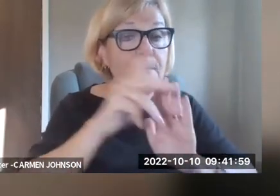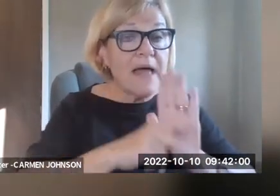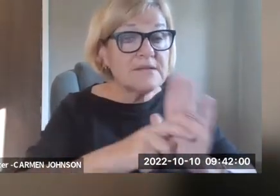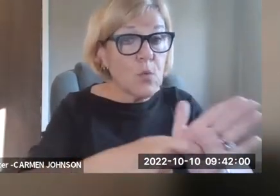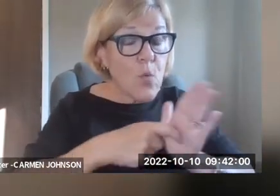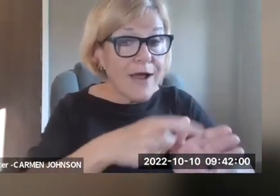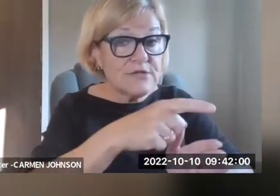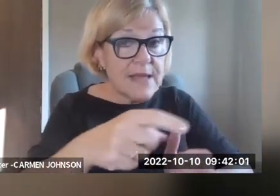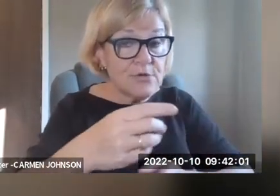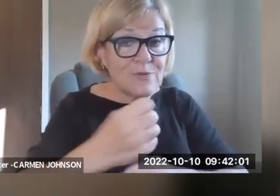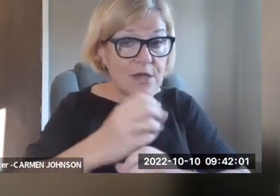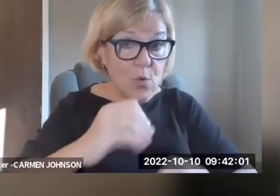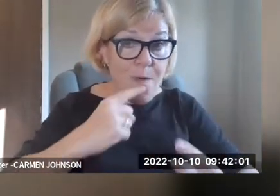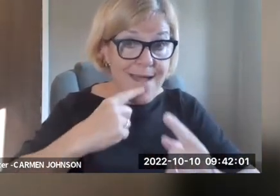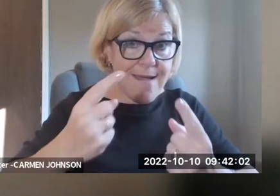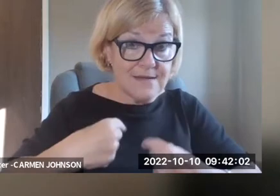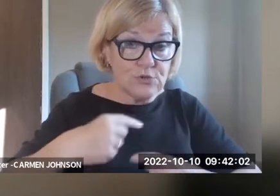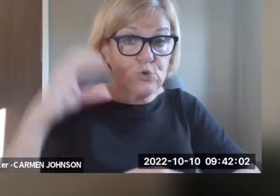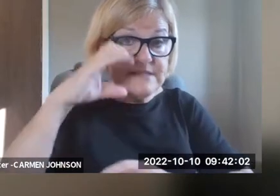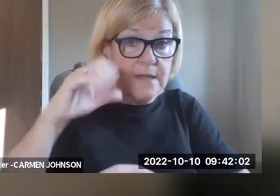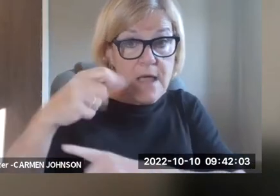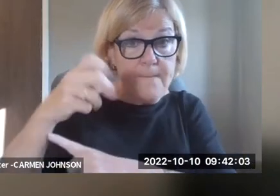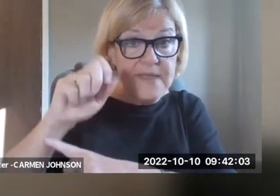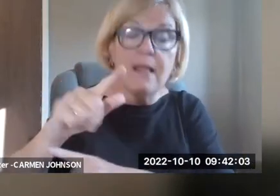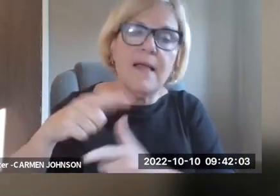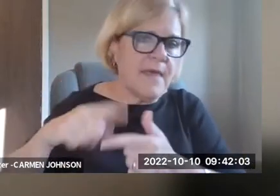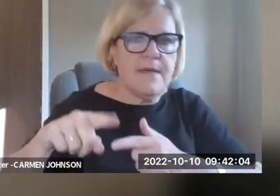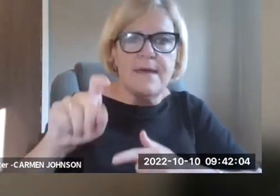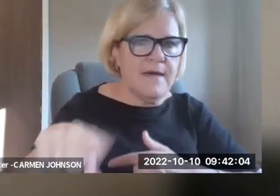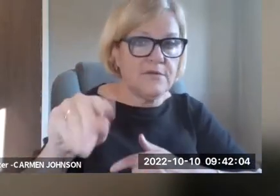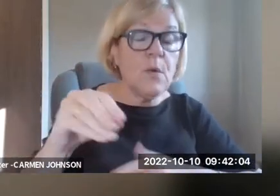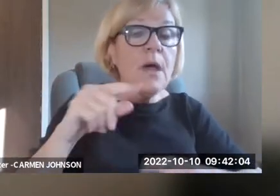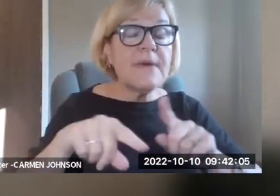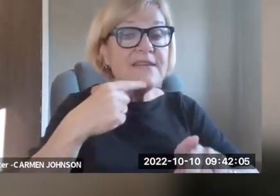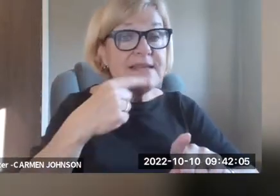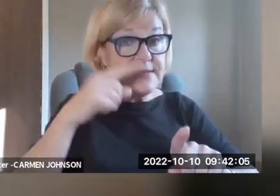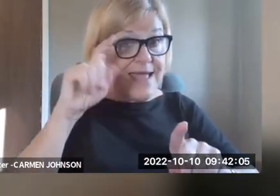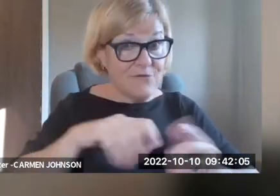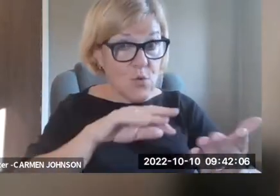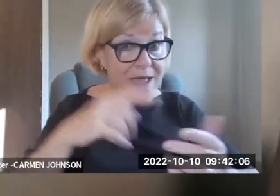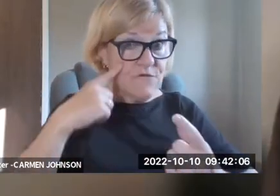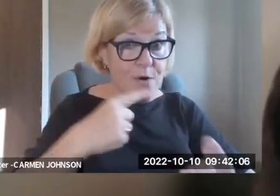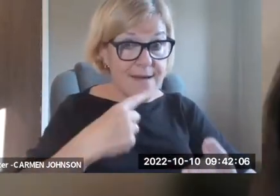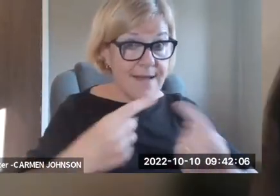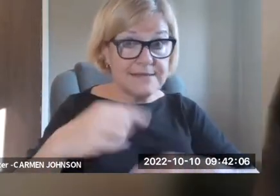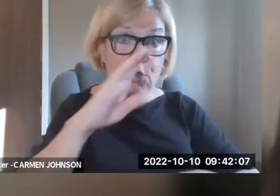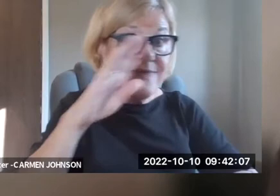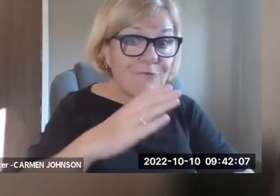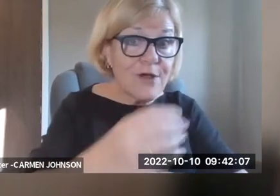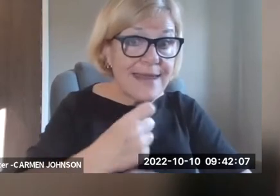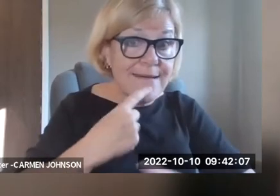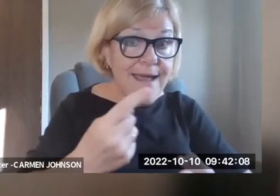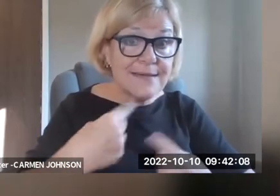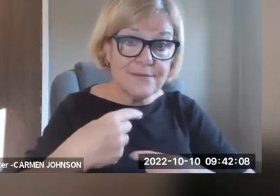answer. They may be done. It depends on how the grievance policy is written. If the grievance policy requires them, if they get no answer to nonetheless, seek